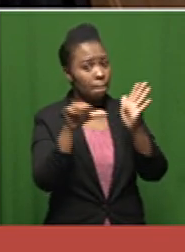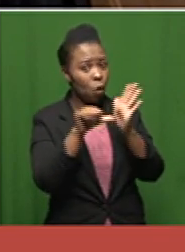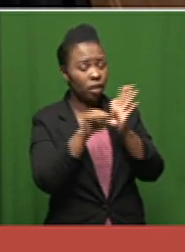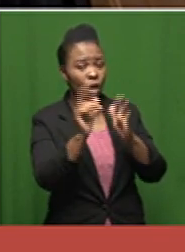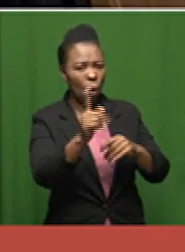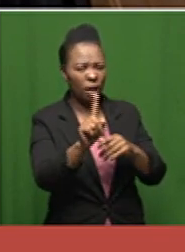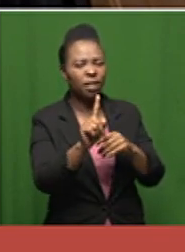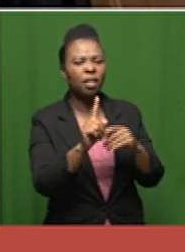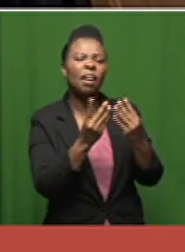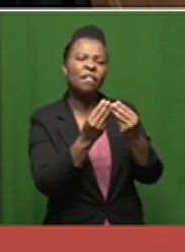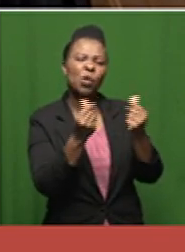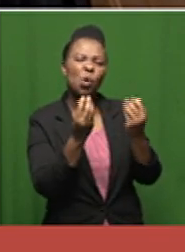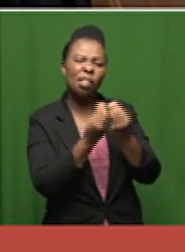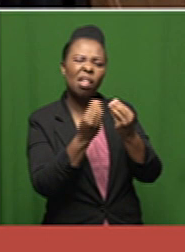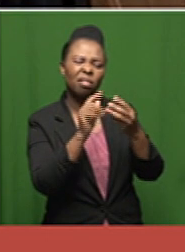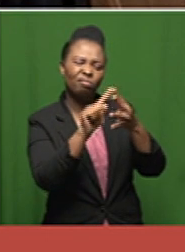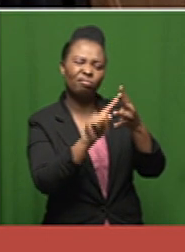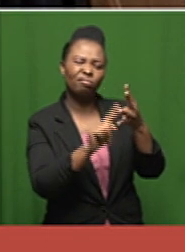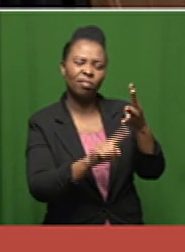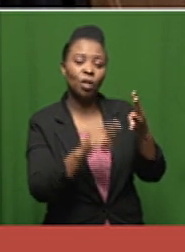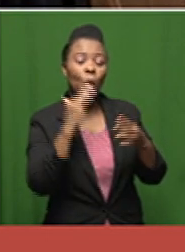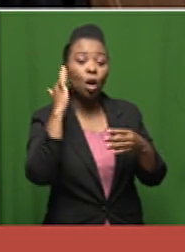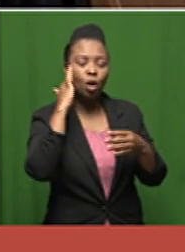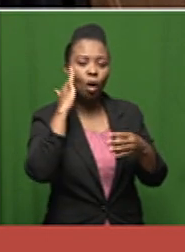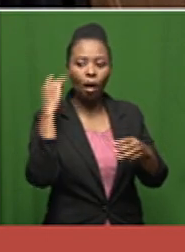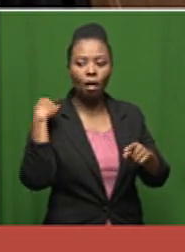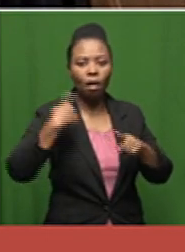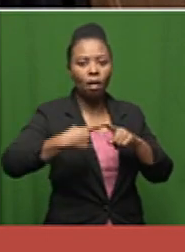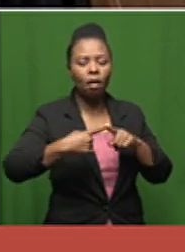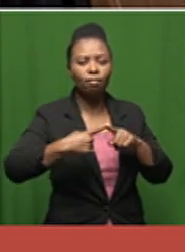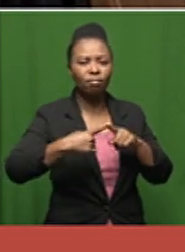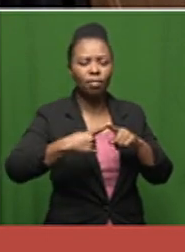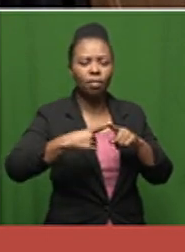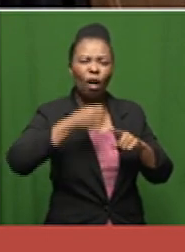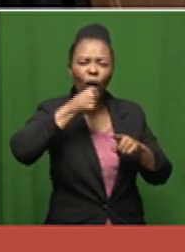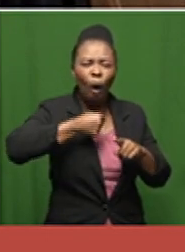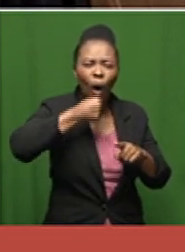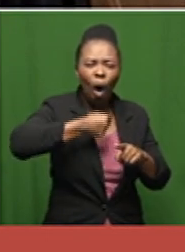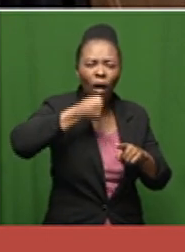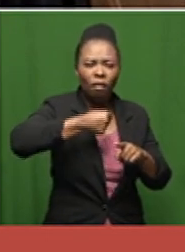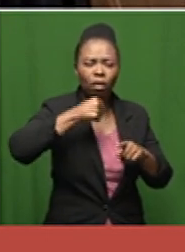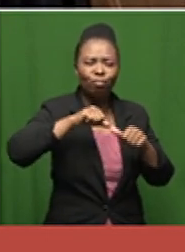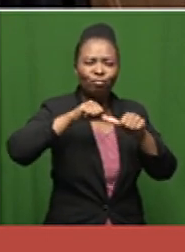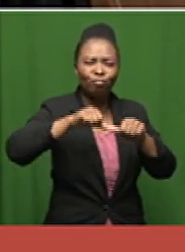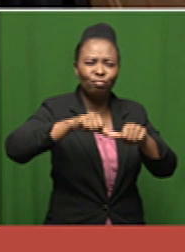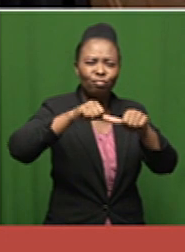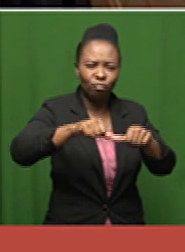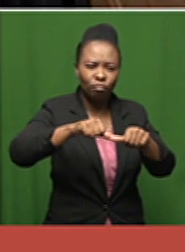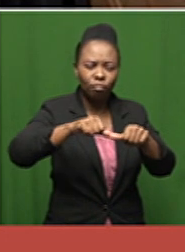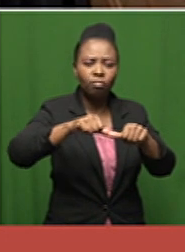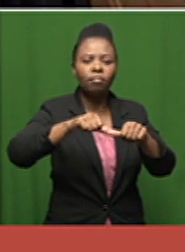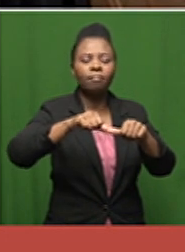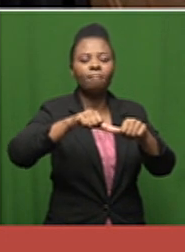things we know that there's this condition called long-haul covert or long covert we have persistent symptoms so